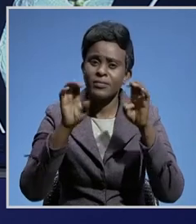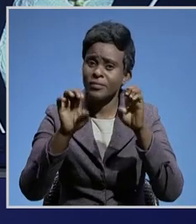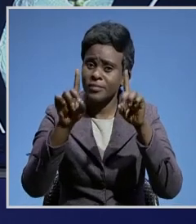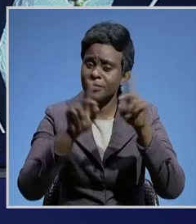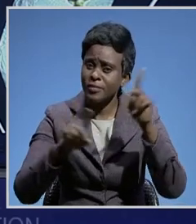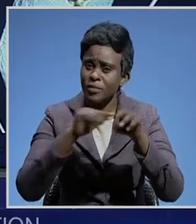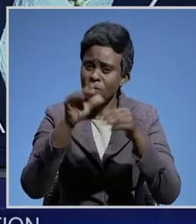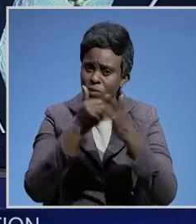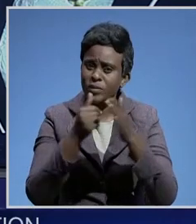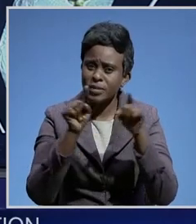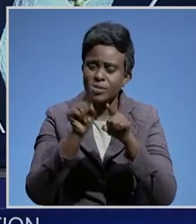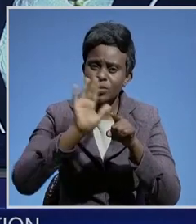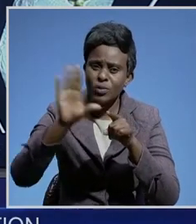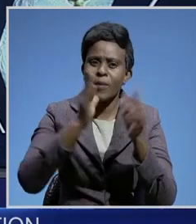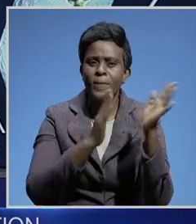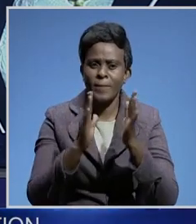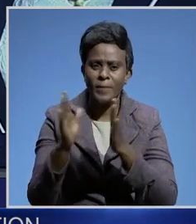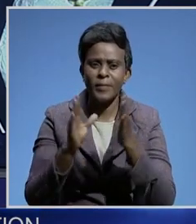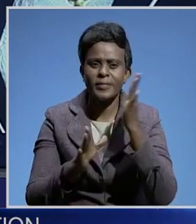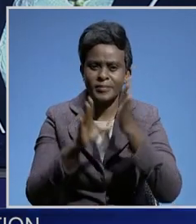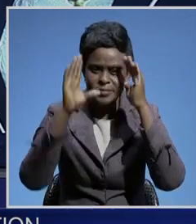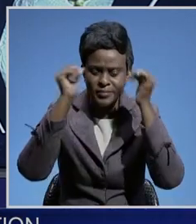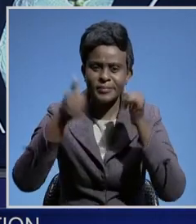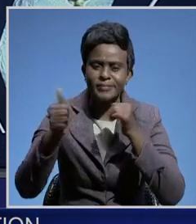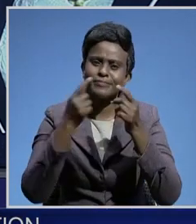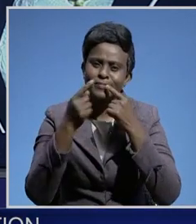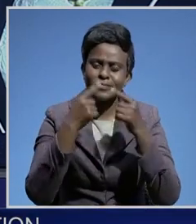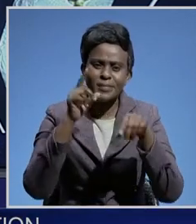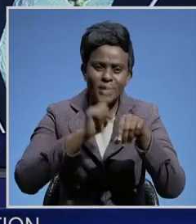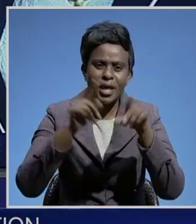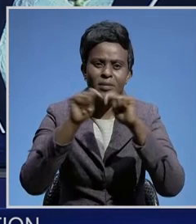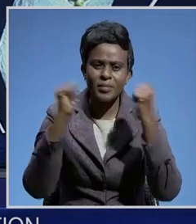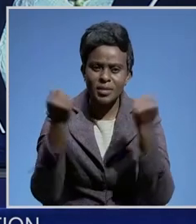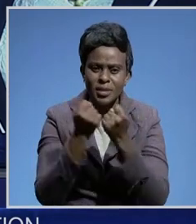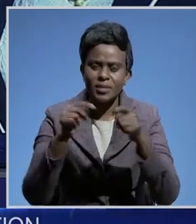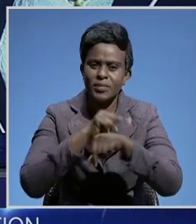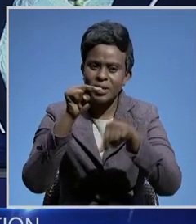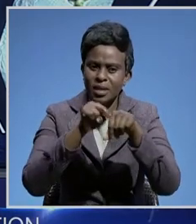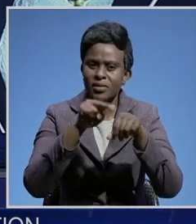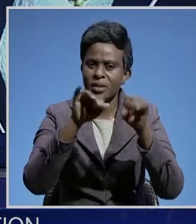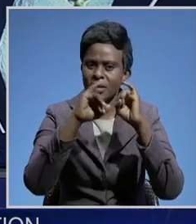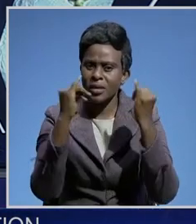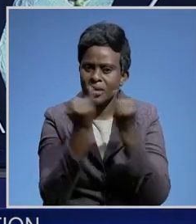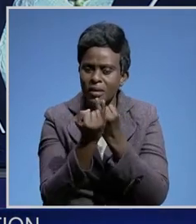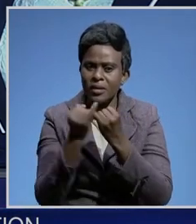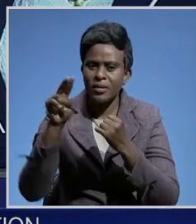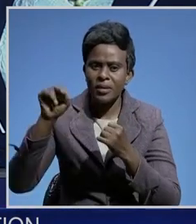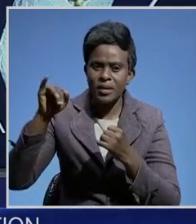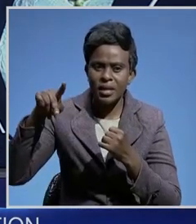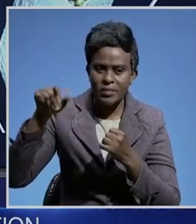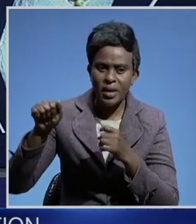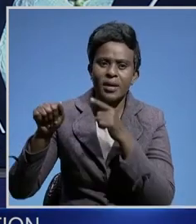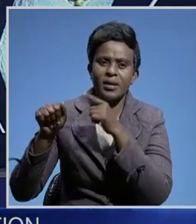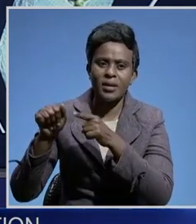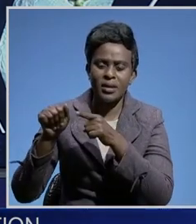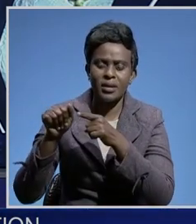citizens top on his priority. The Vice President was speaking when a team from the National Institute of Public Administration, Nipah,